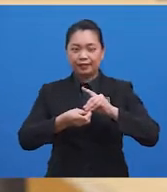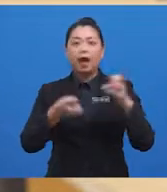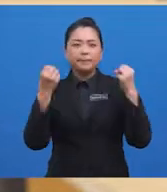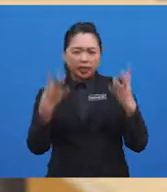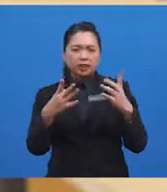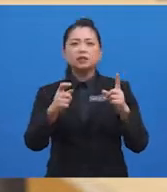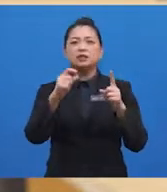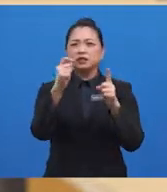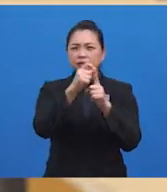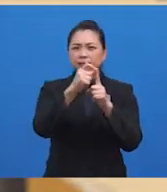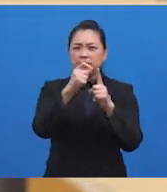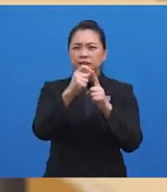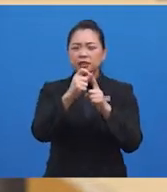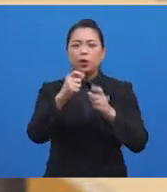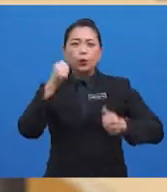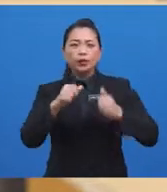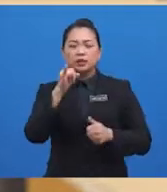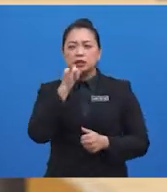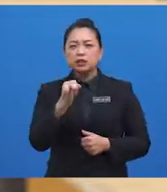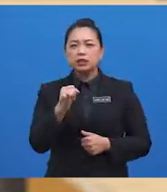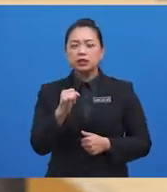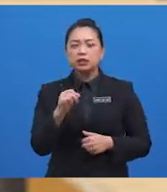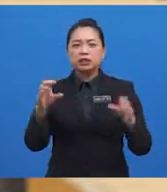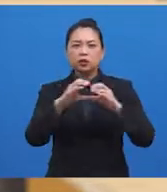terms which is content specified,